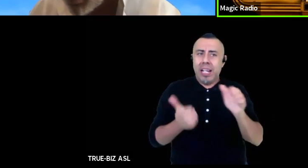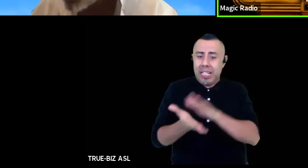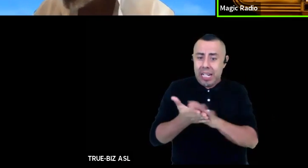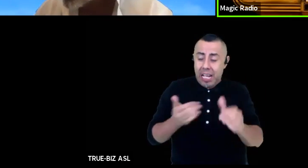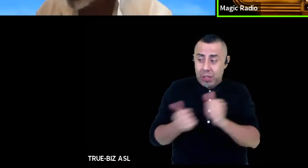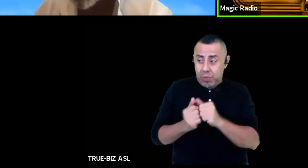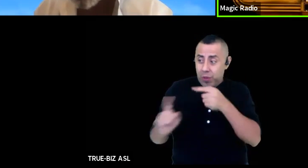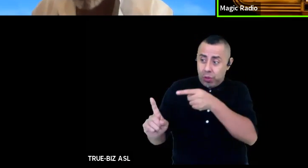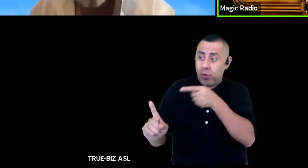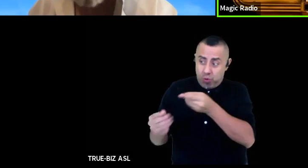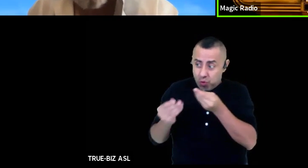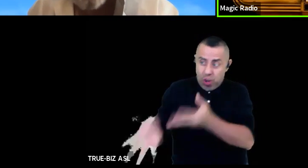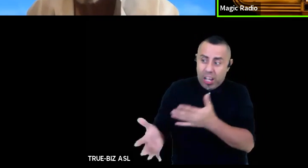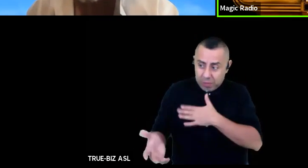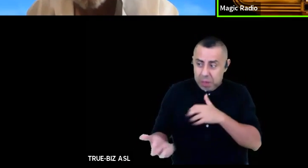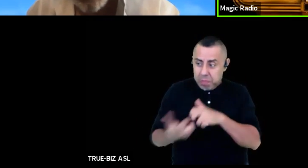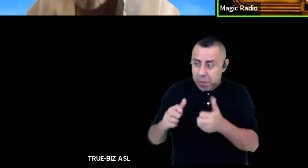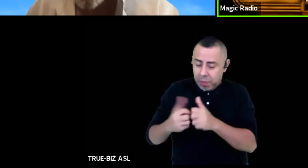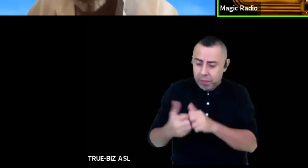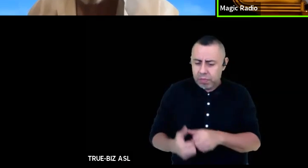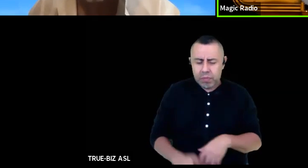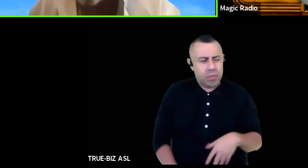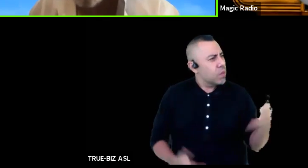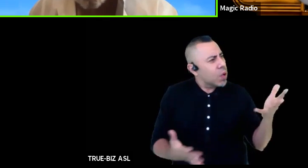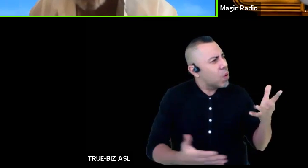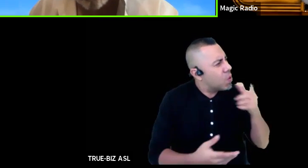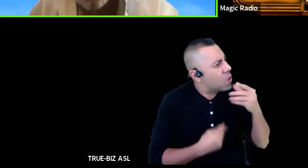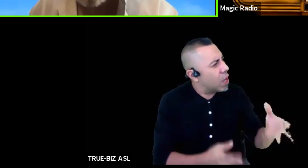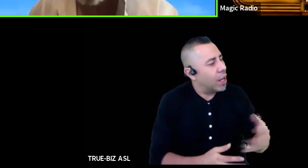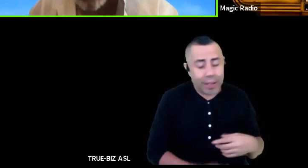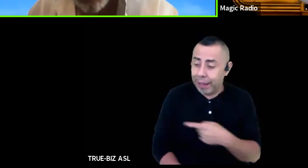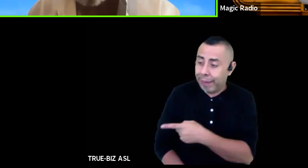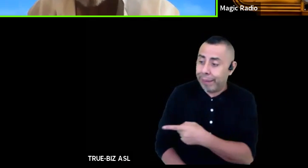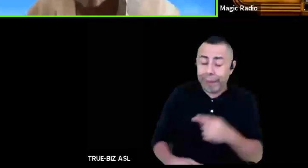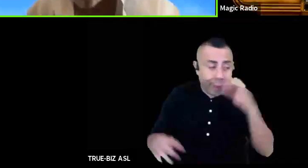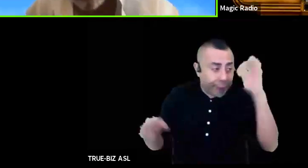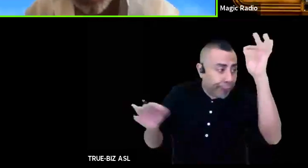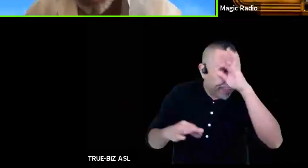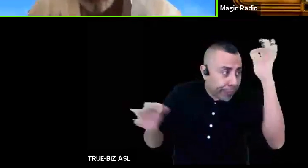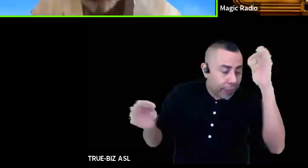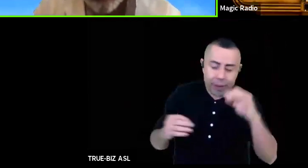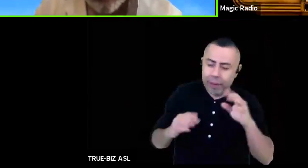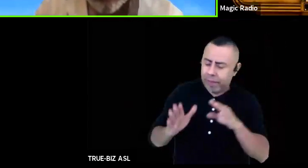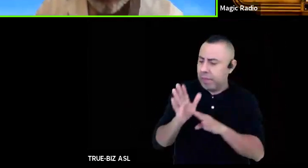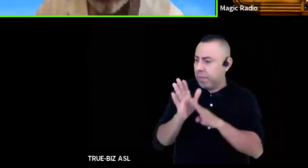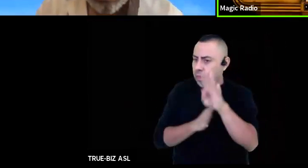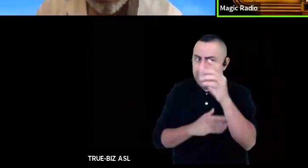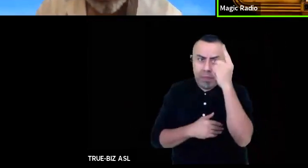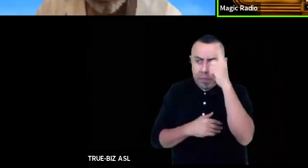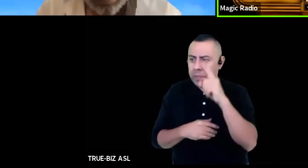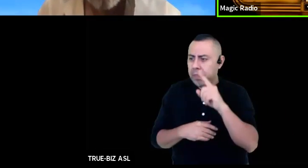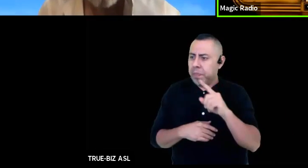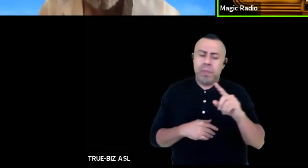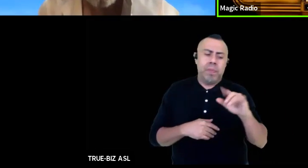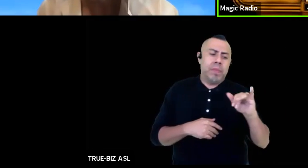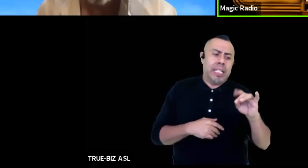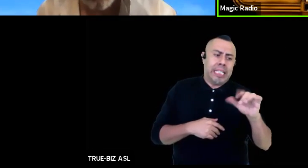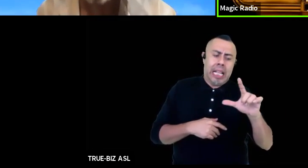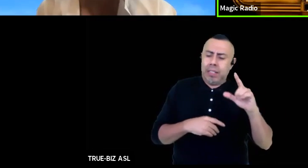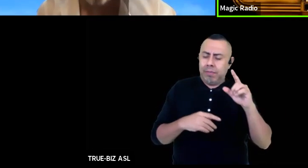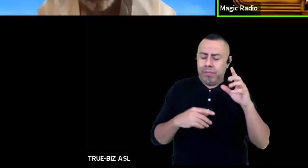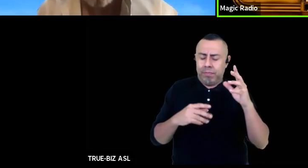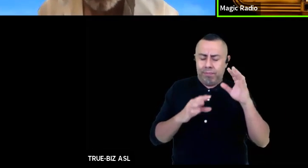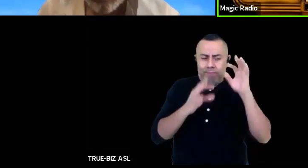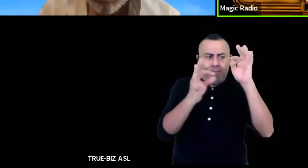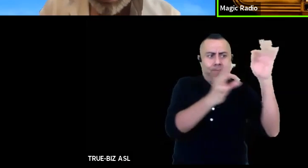which is what? your naive and underdeveloped ideological elements for starters what I believe in?